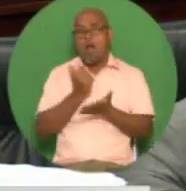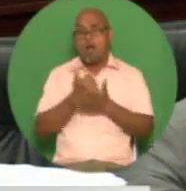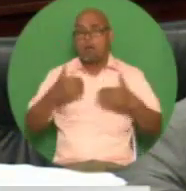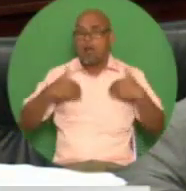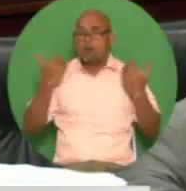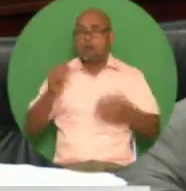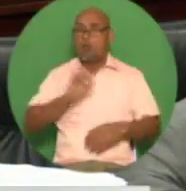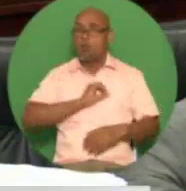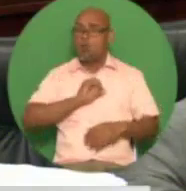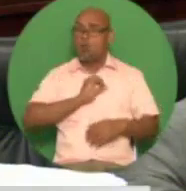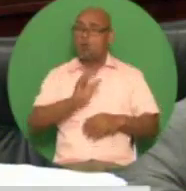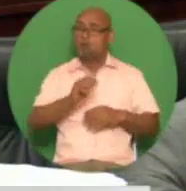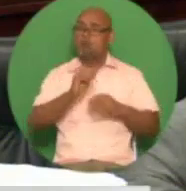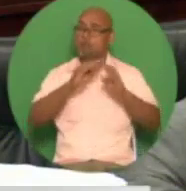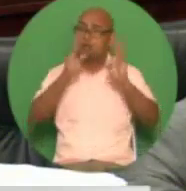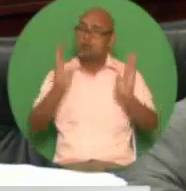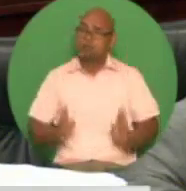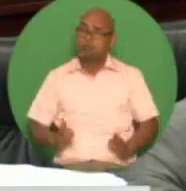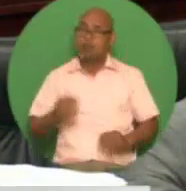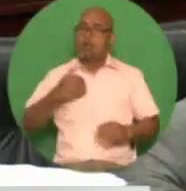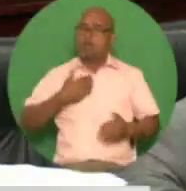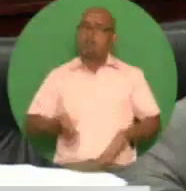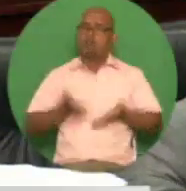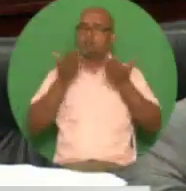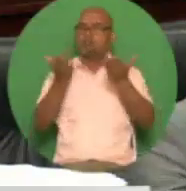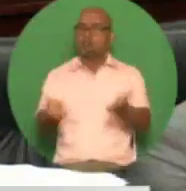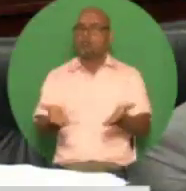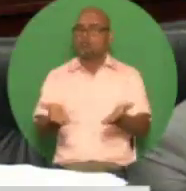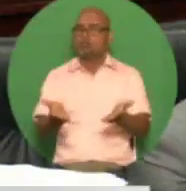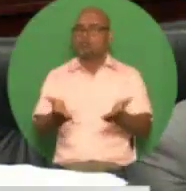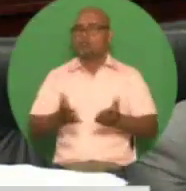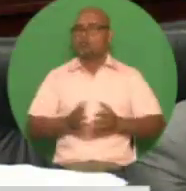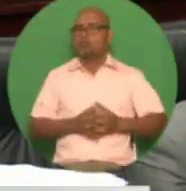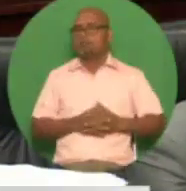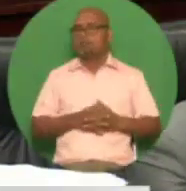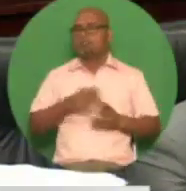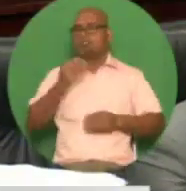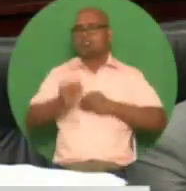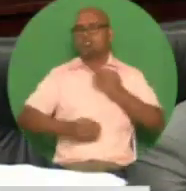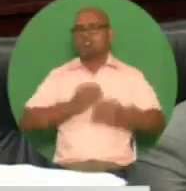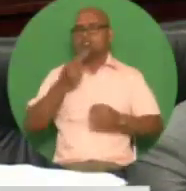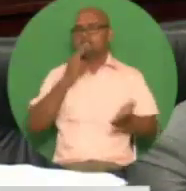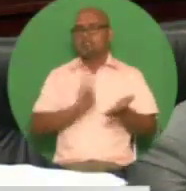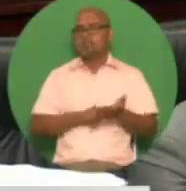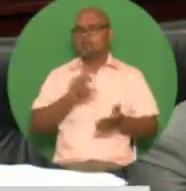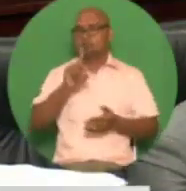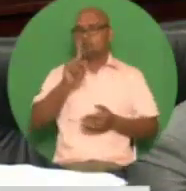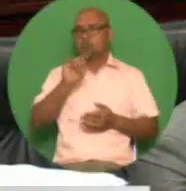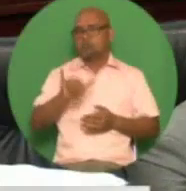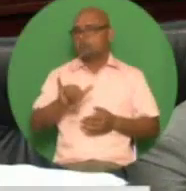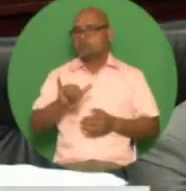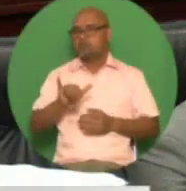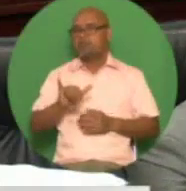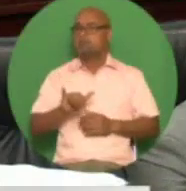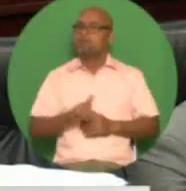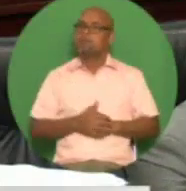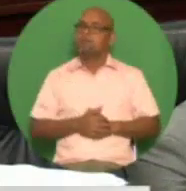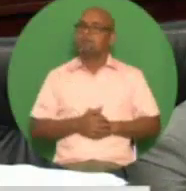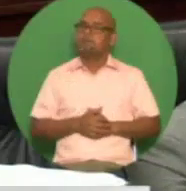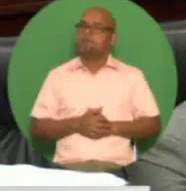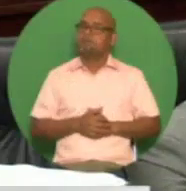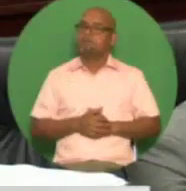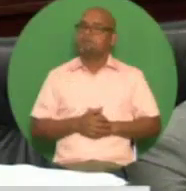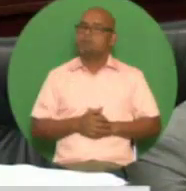first home i propose to amend the stamp duty threshold for residential property by increasing the threshold